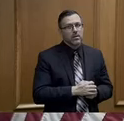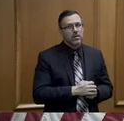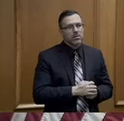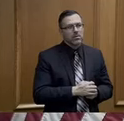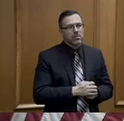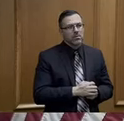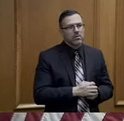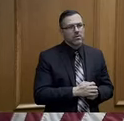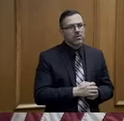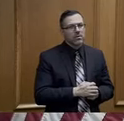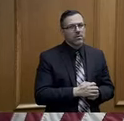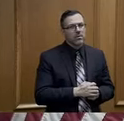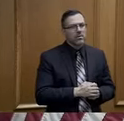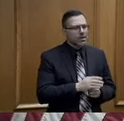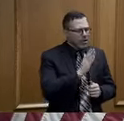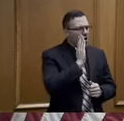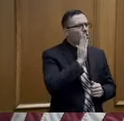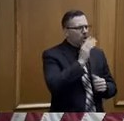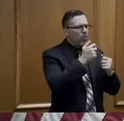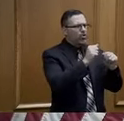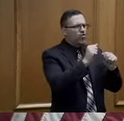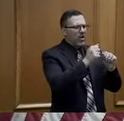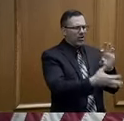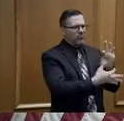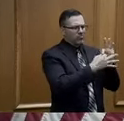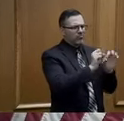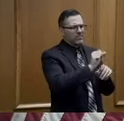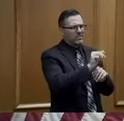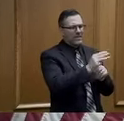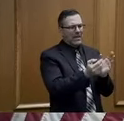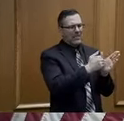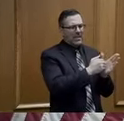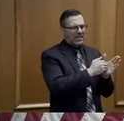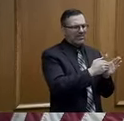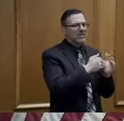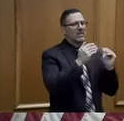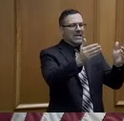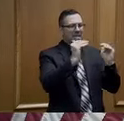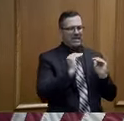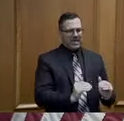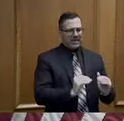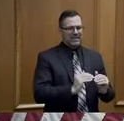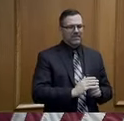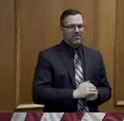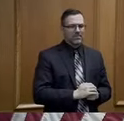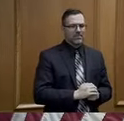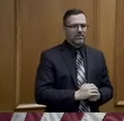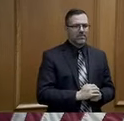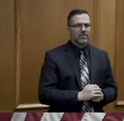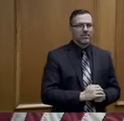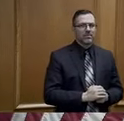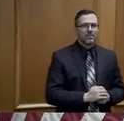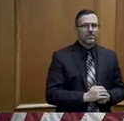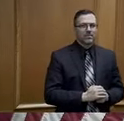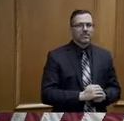All right. Let's try to get Sam back on. We'll get you back on, Sam. We'll go to the next one and then let's try it again. right.